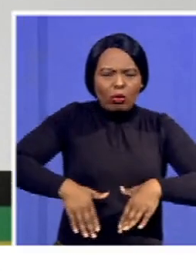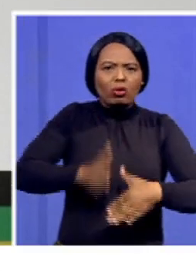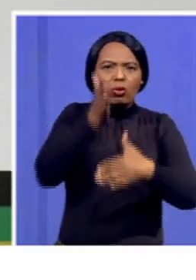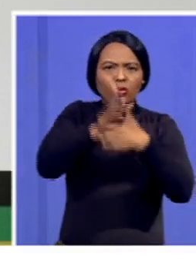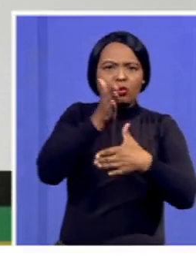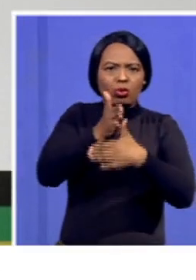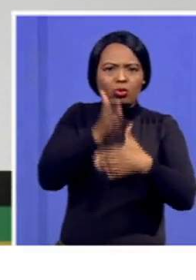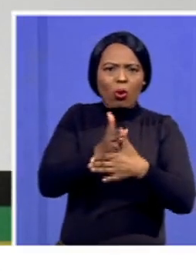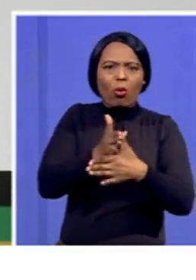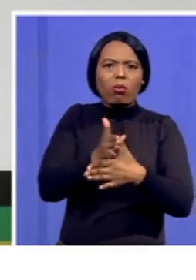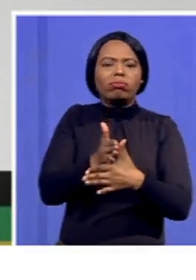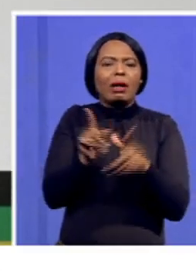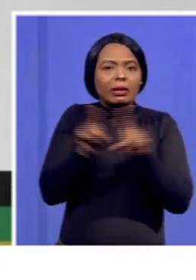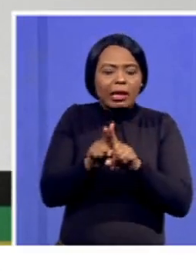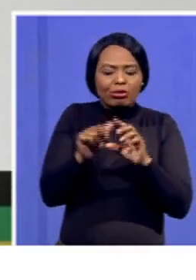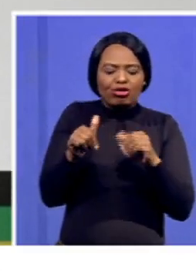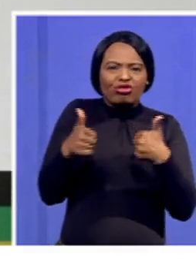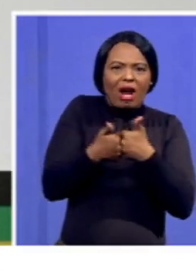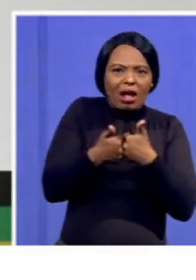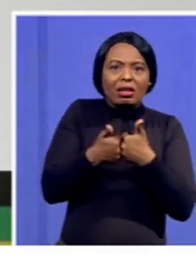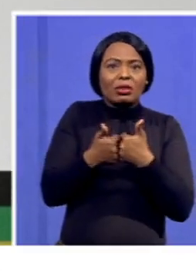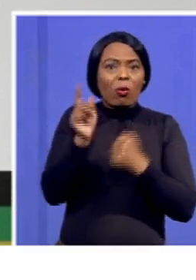having a challenge of floods,